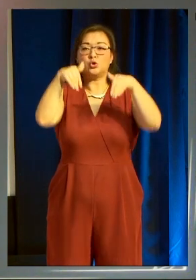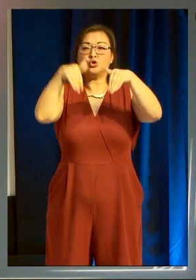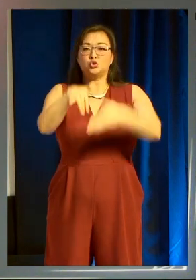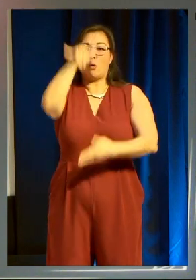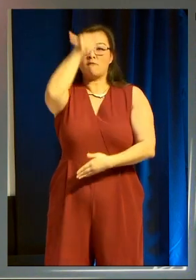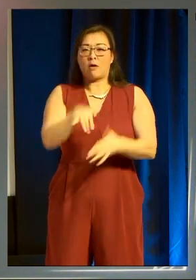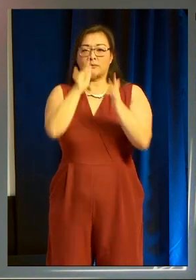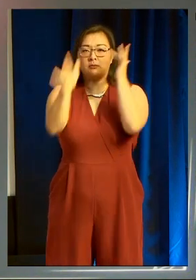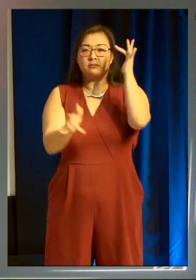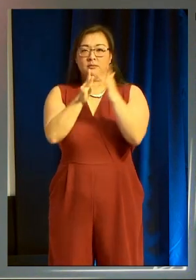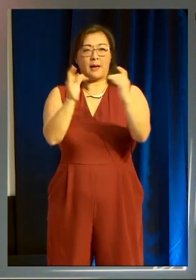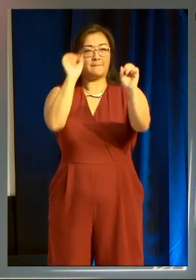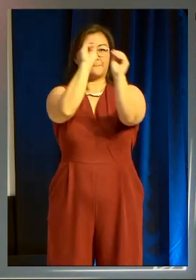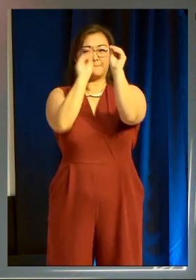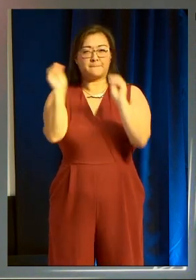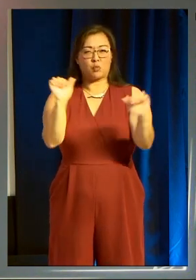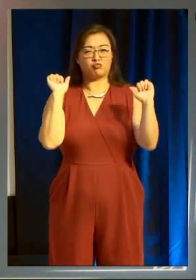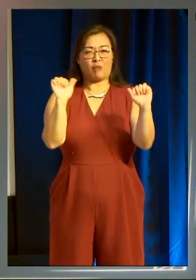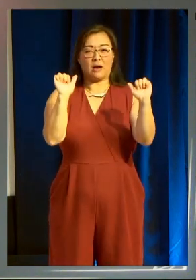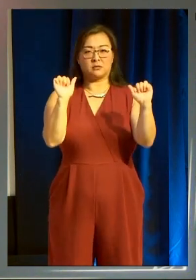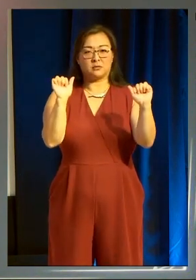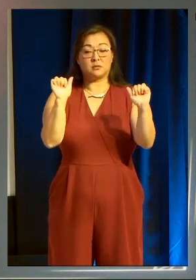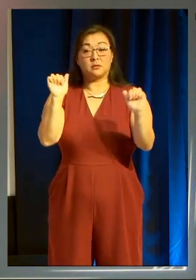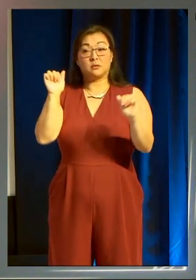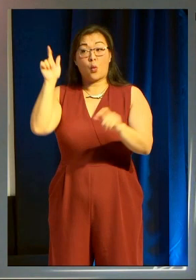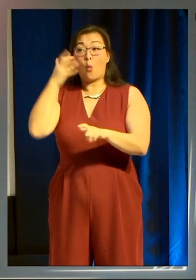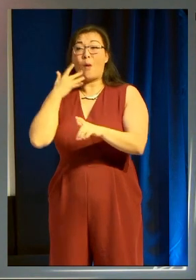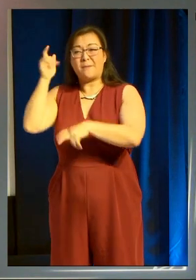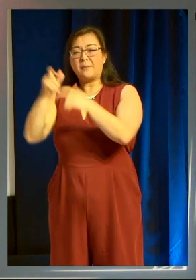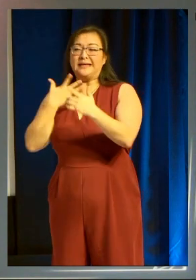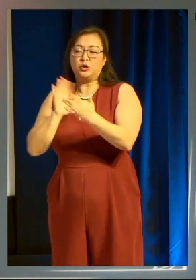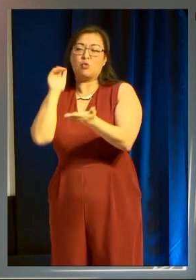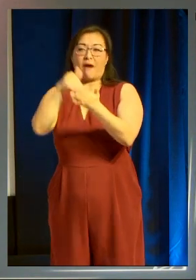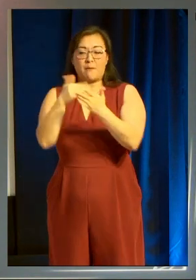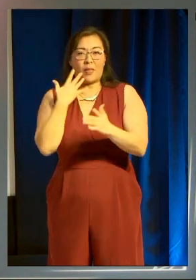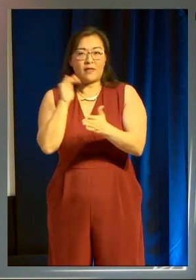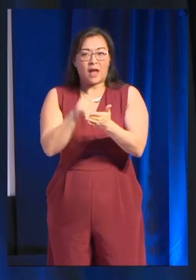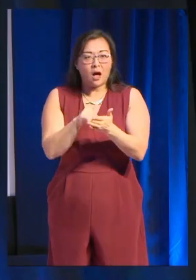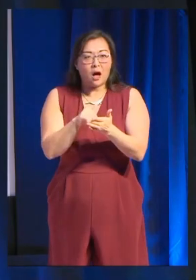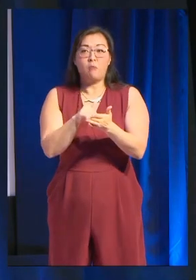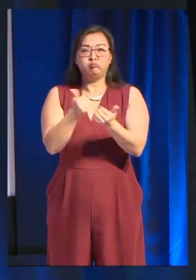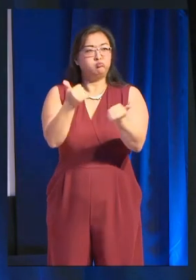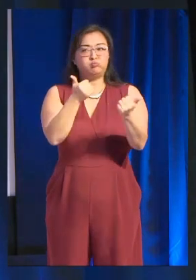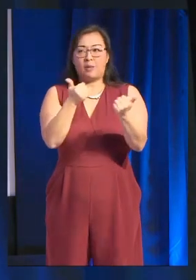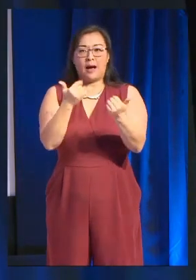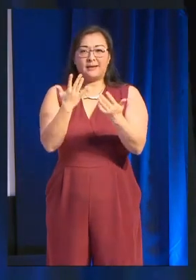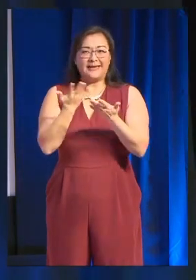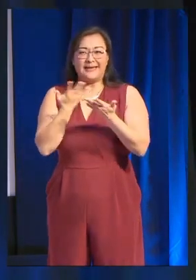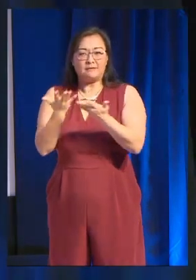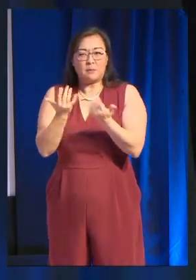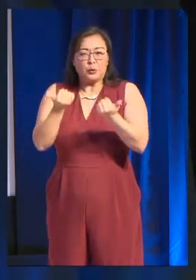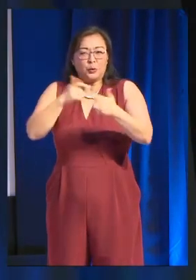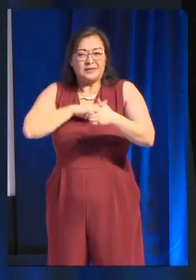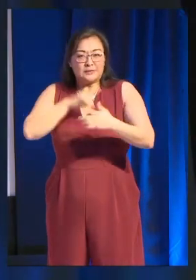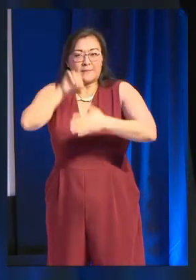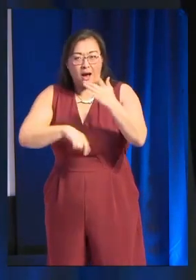people to buy. They have to get there, but when they're there, give them no reason to not buy your game. And keep it regular and